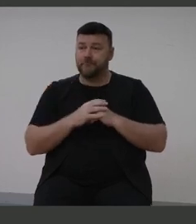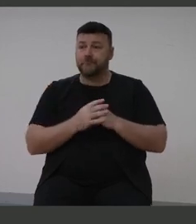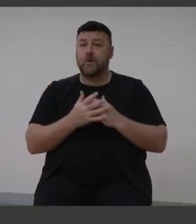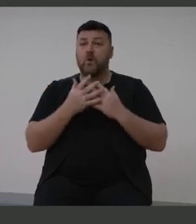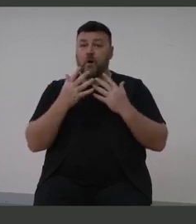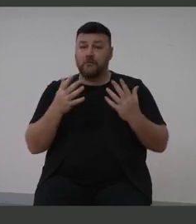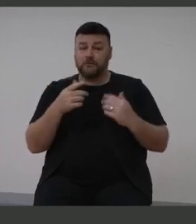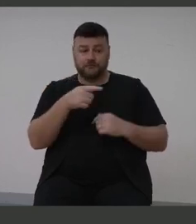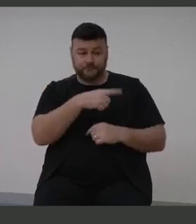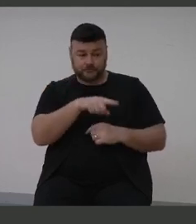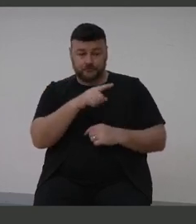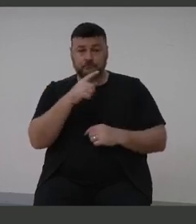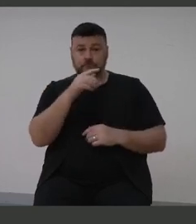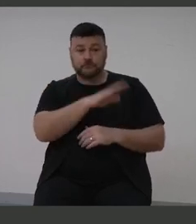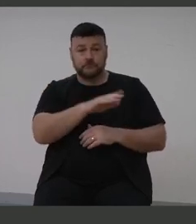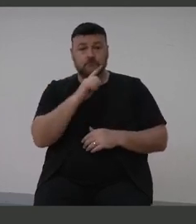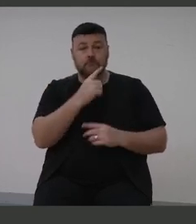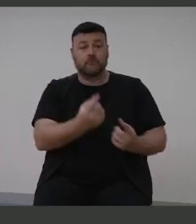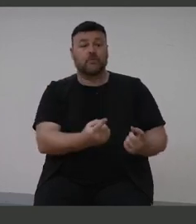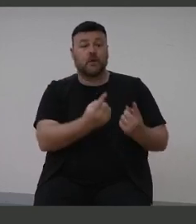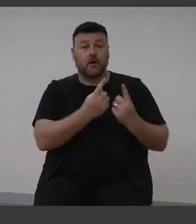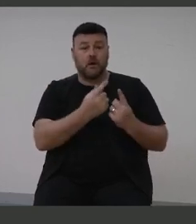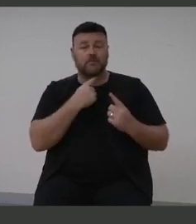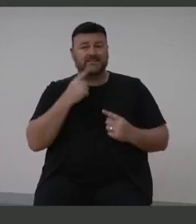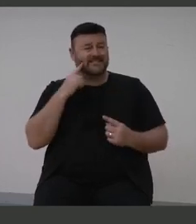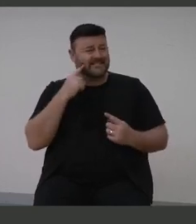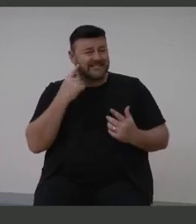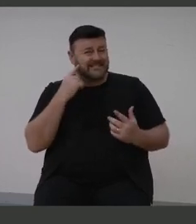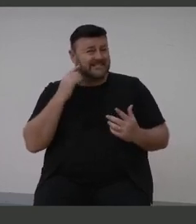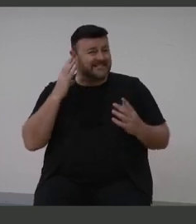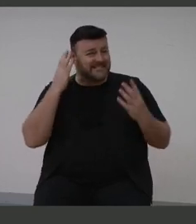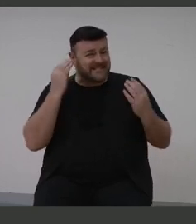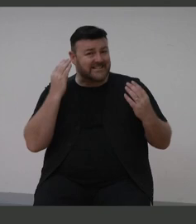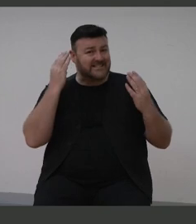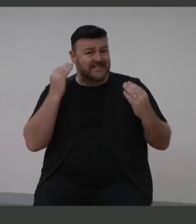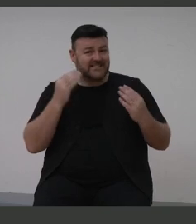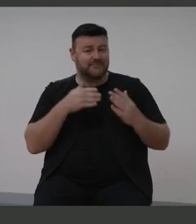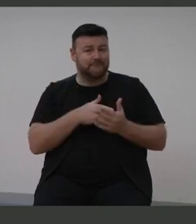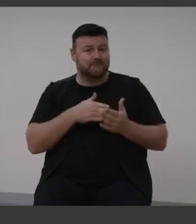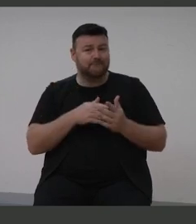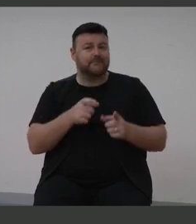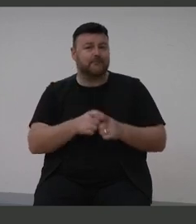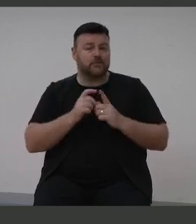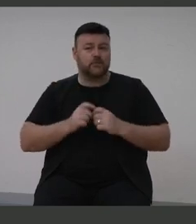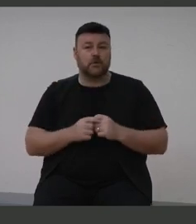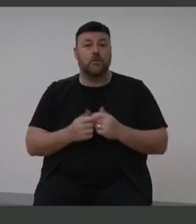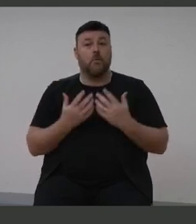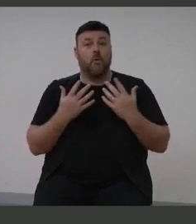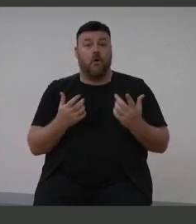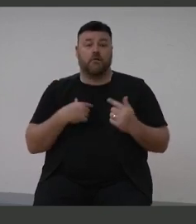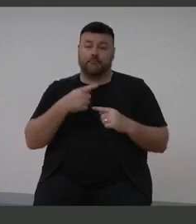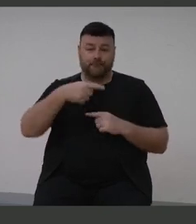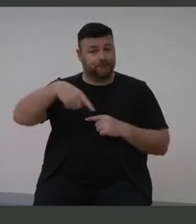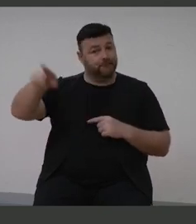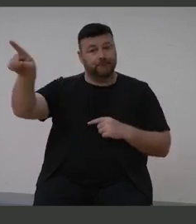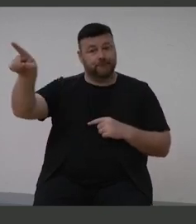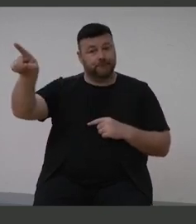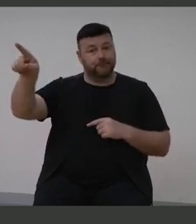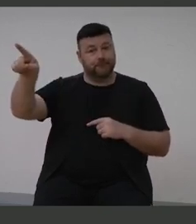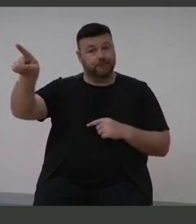children would present to me with difficulties with hearing. And so many times I would have to send them back